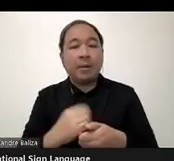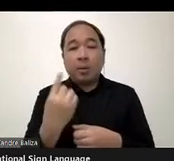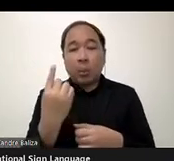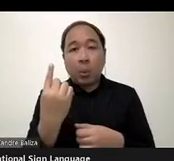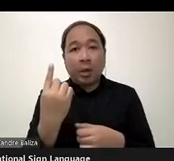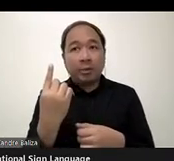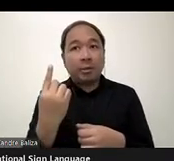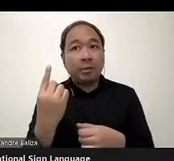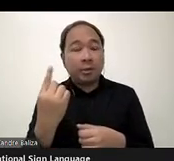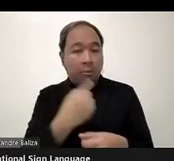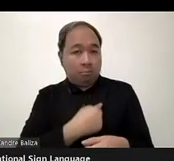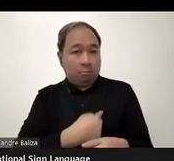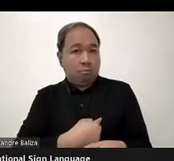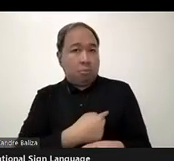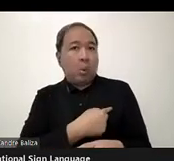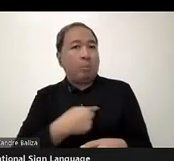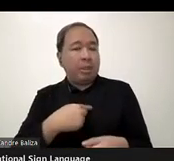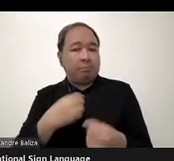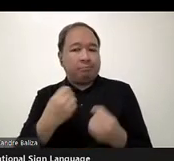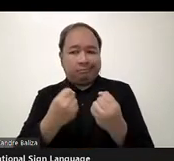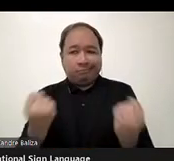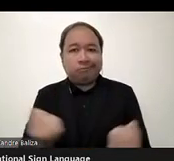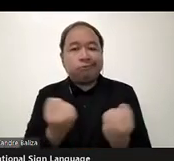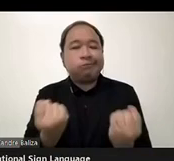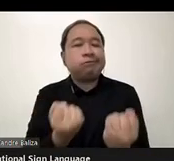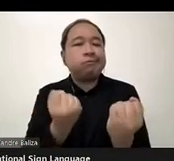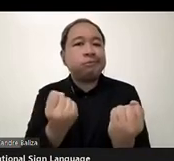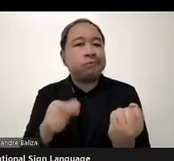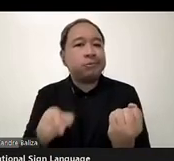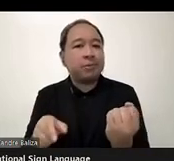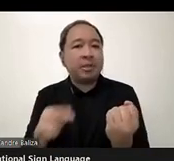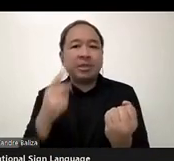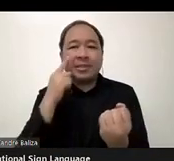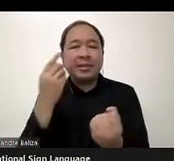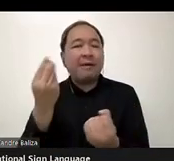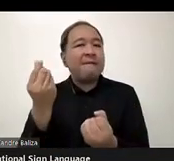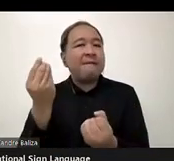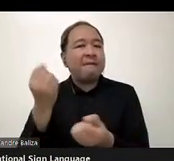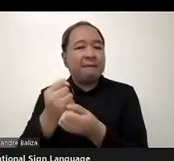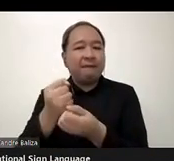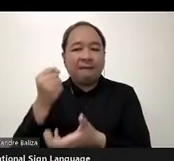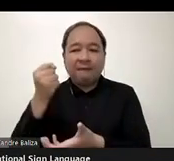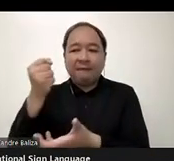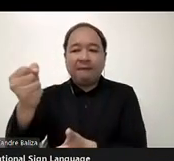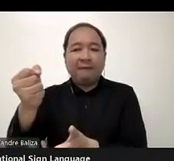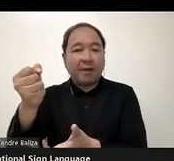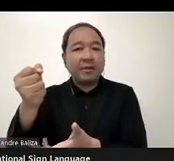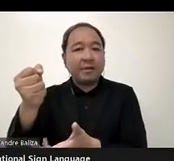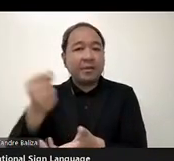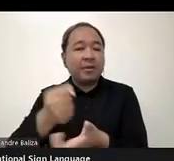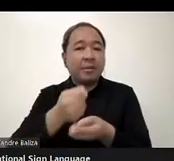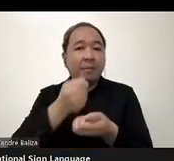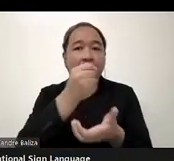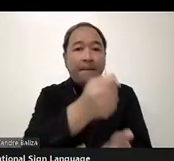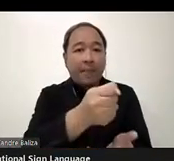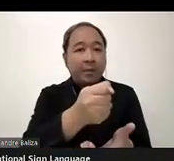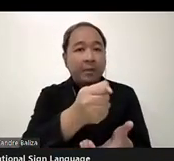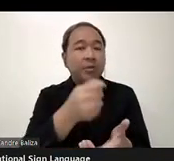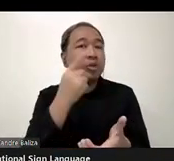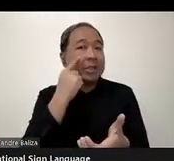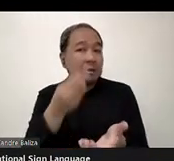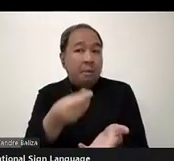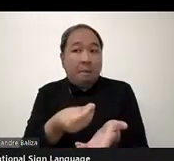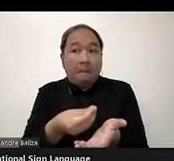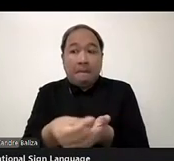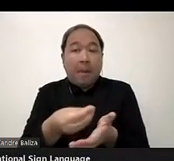doing is returning funds from people buying a domain name back to the